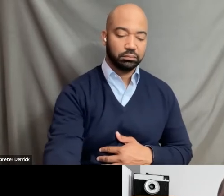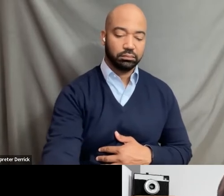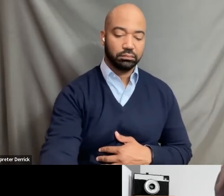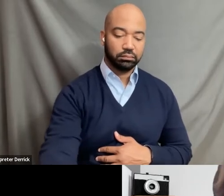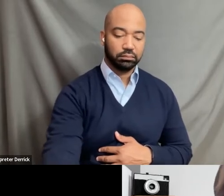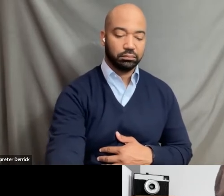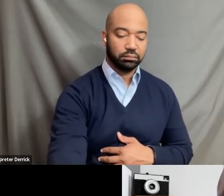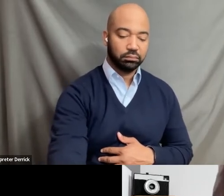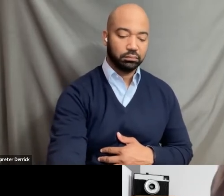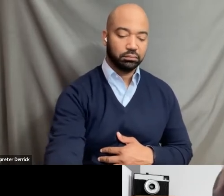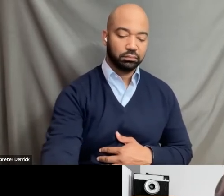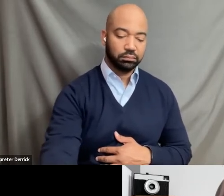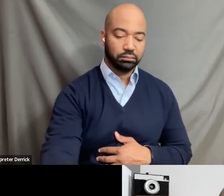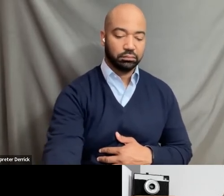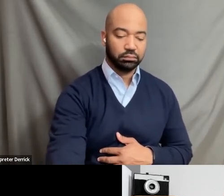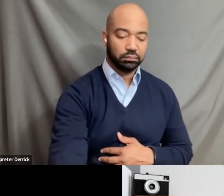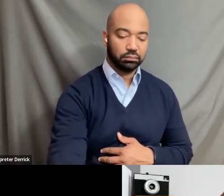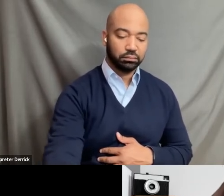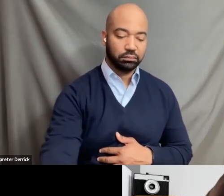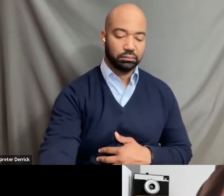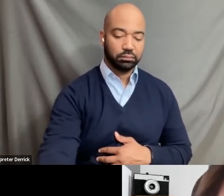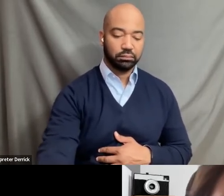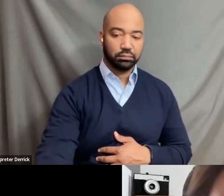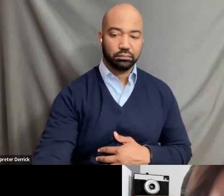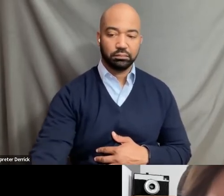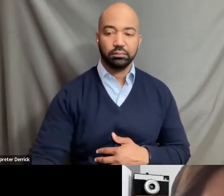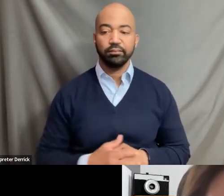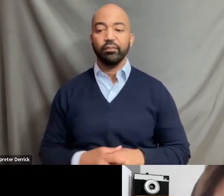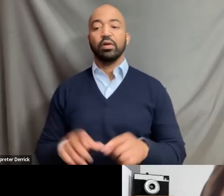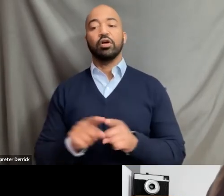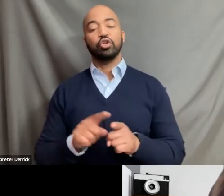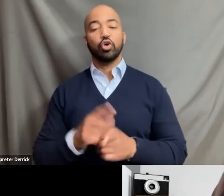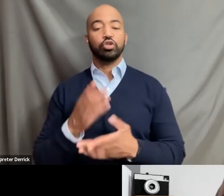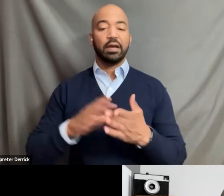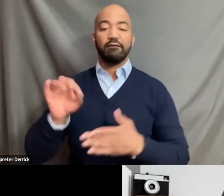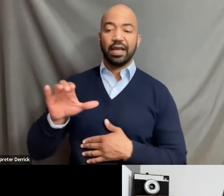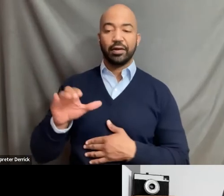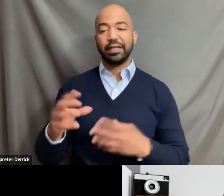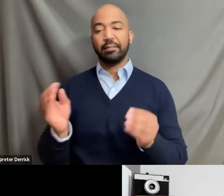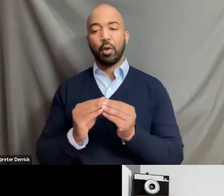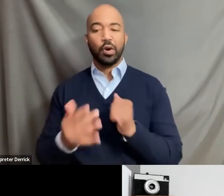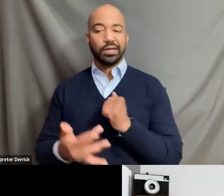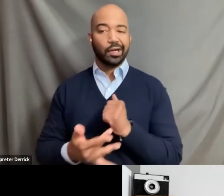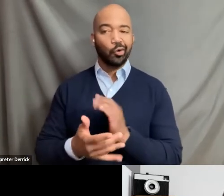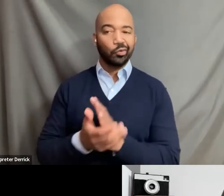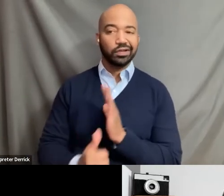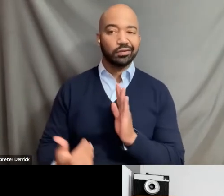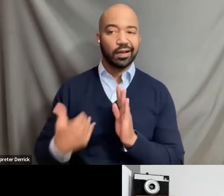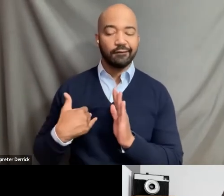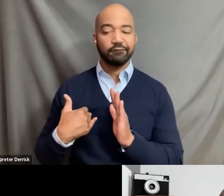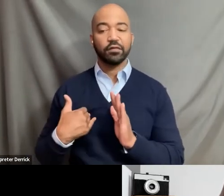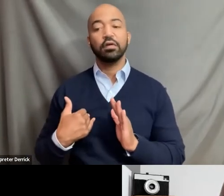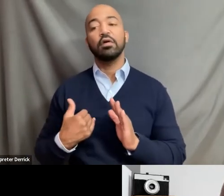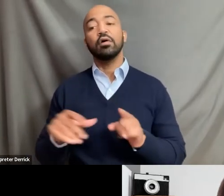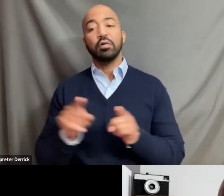I don't know, faculties that are more technical, they would be dealing well with the